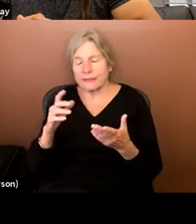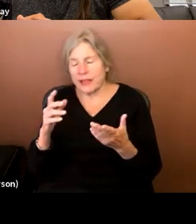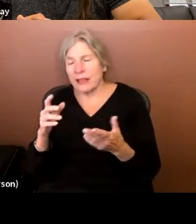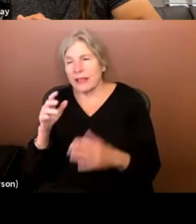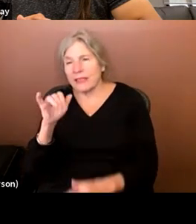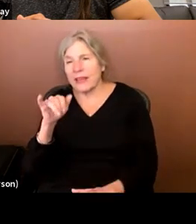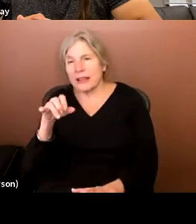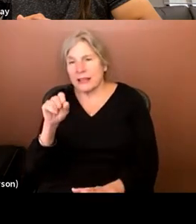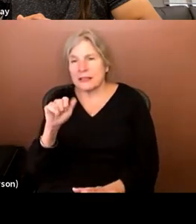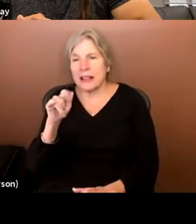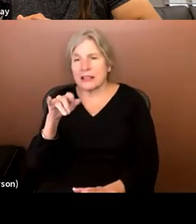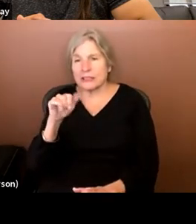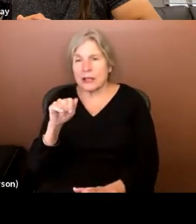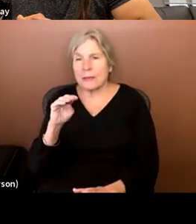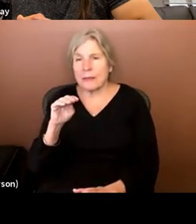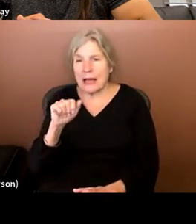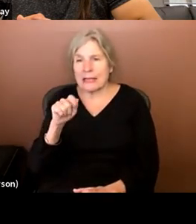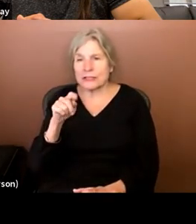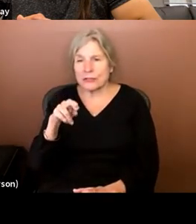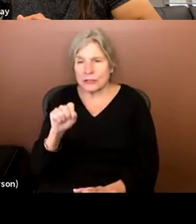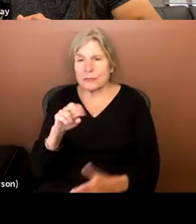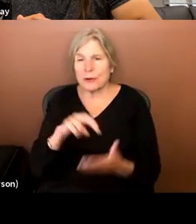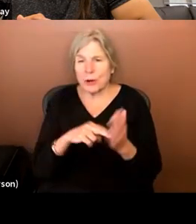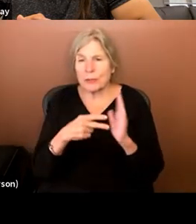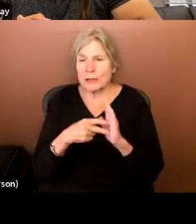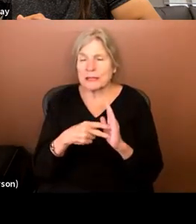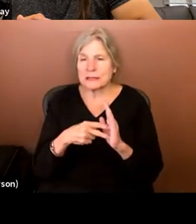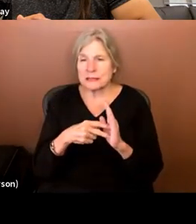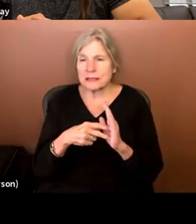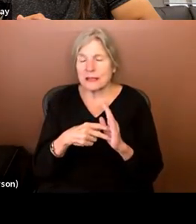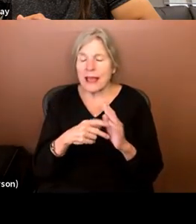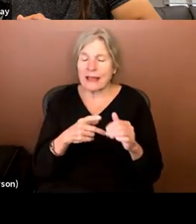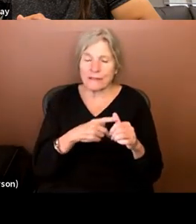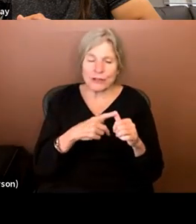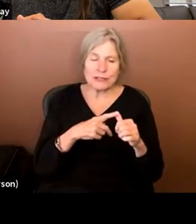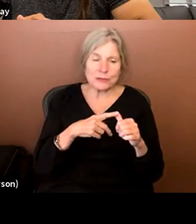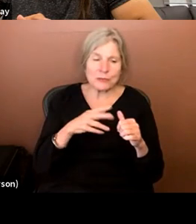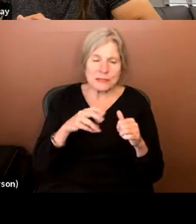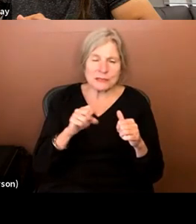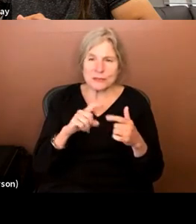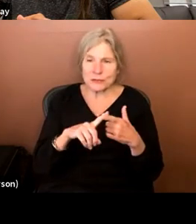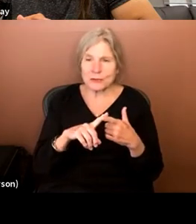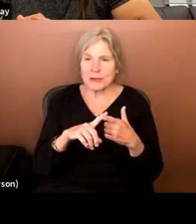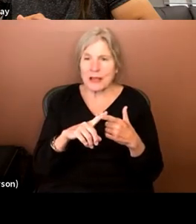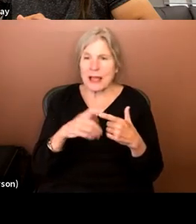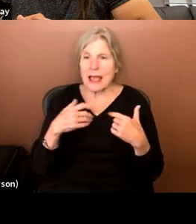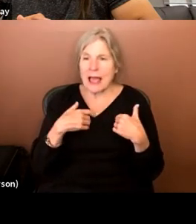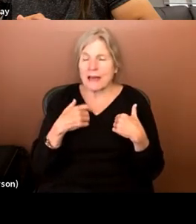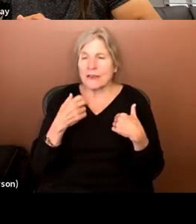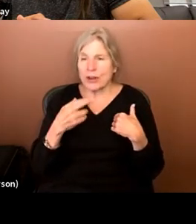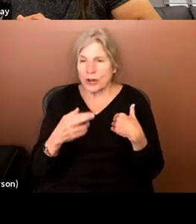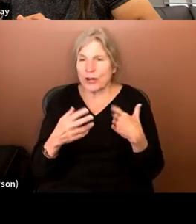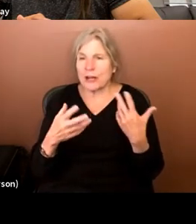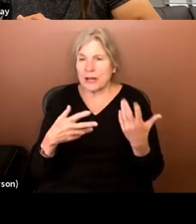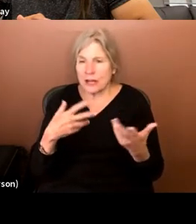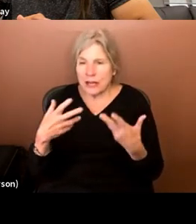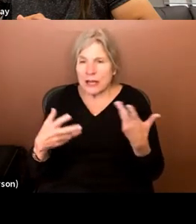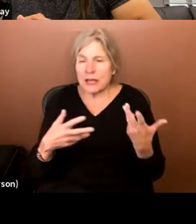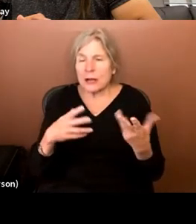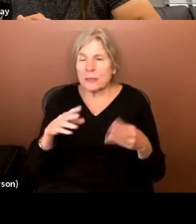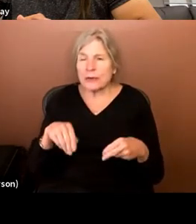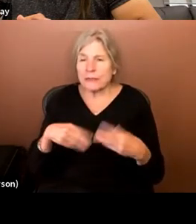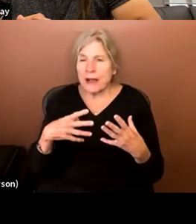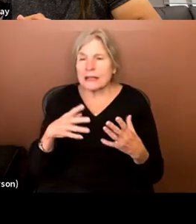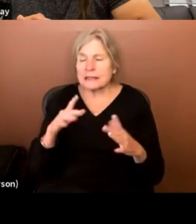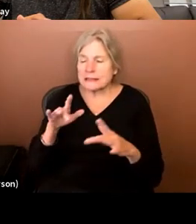definitely Alicia Masters's purpose in, at least originally is to, um, is to have her provide